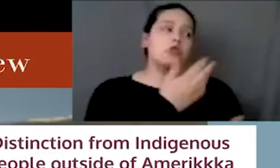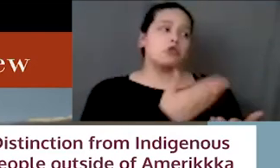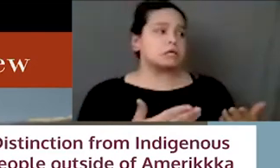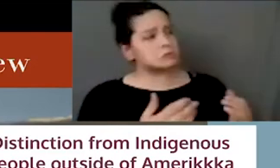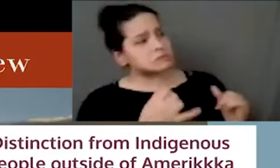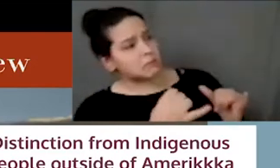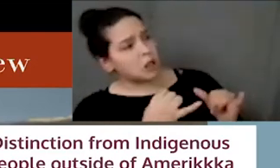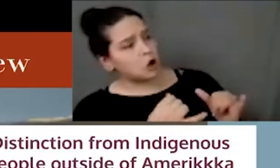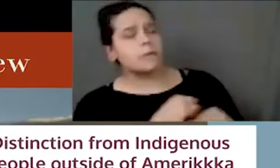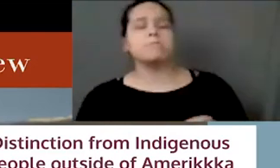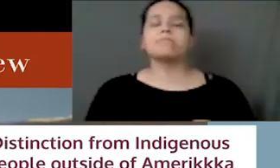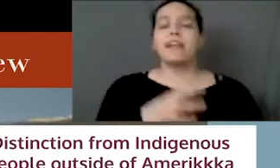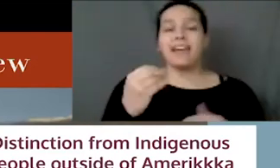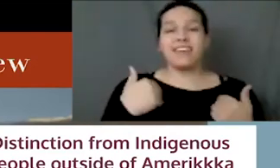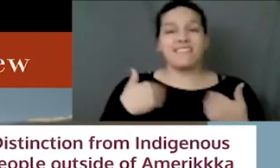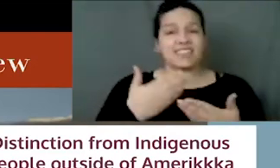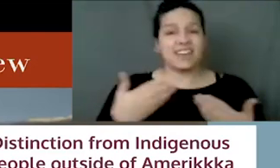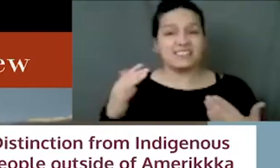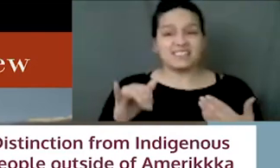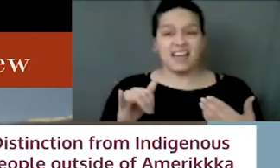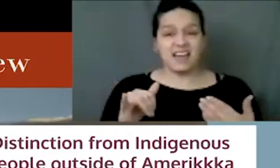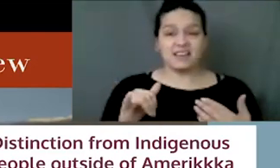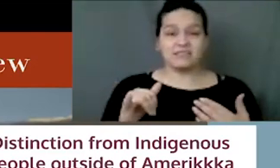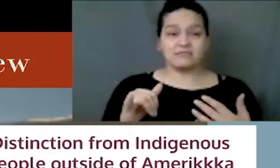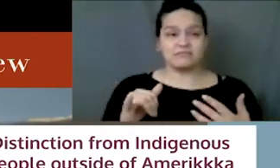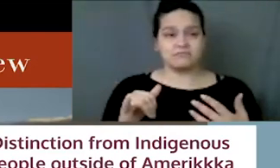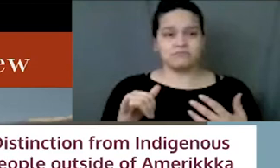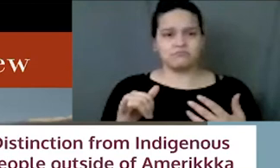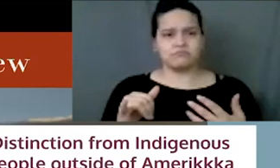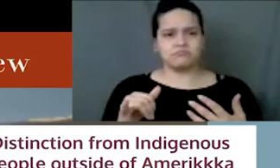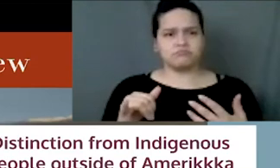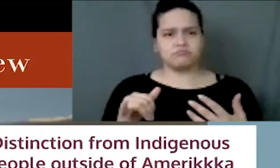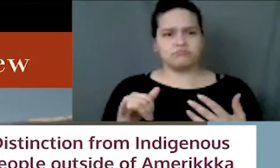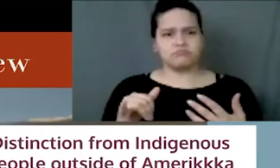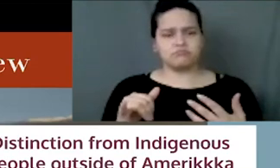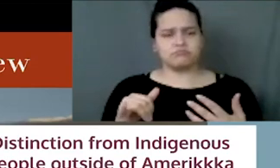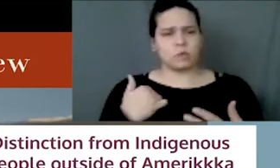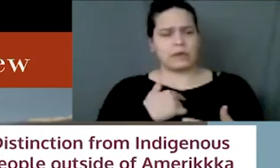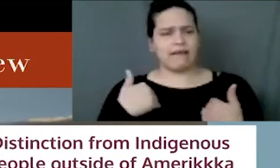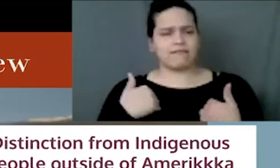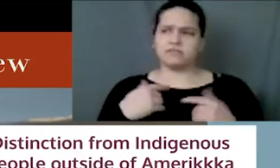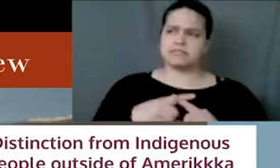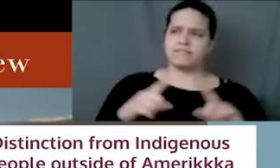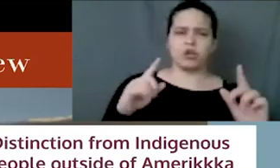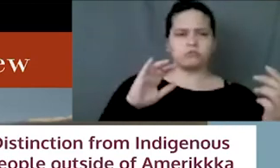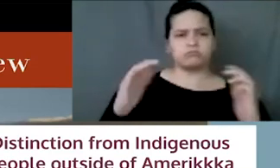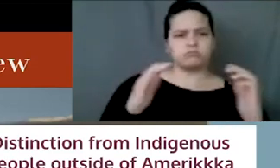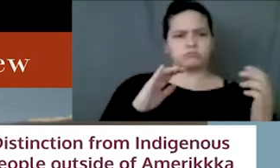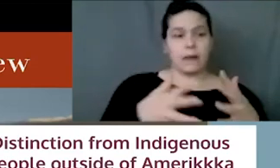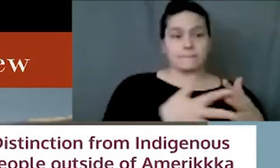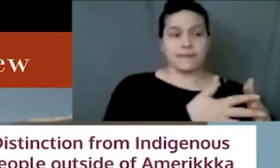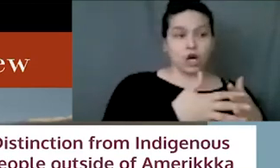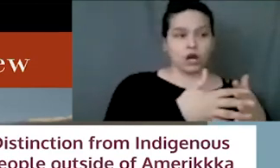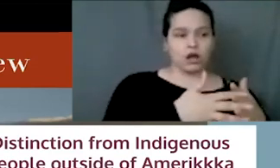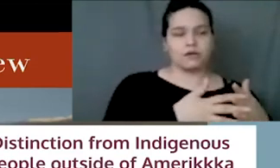And there are things that make us in the American continent different from the rest of the indigenous